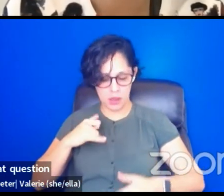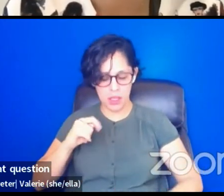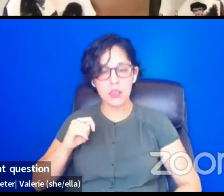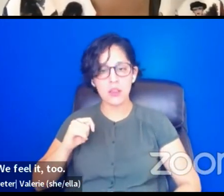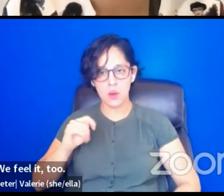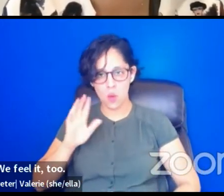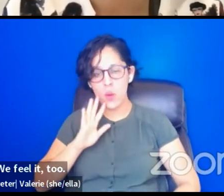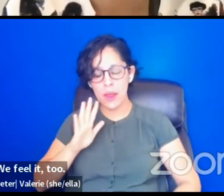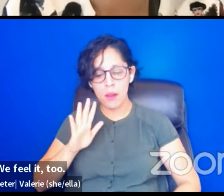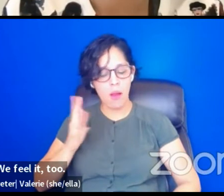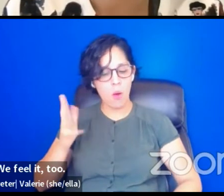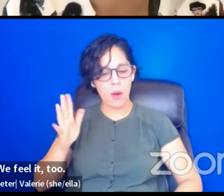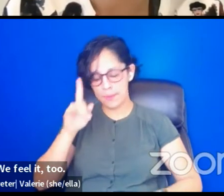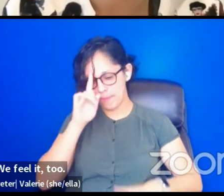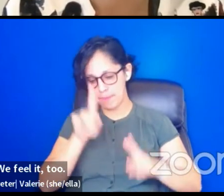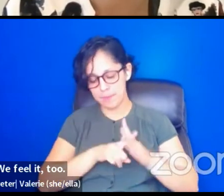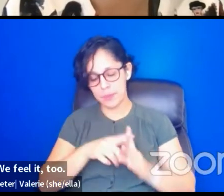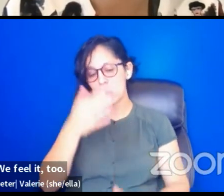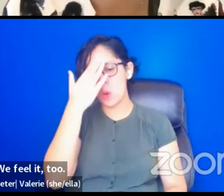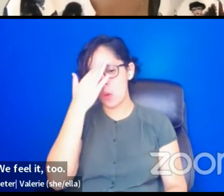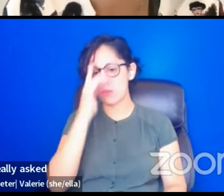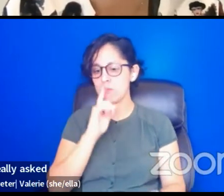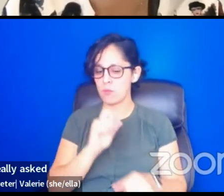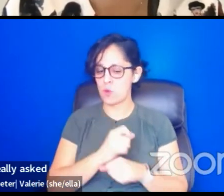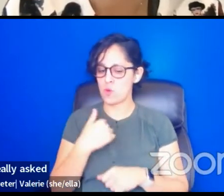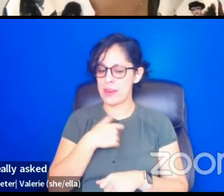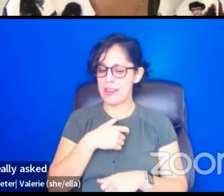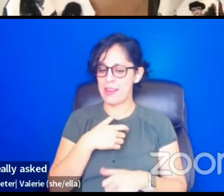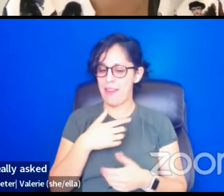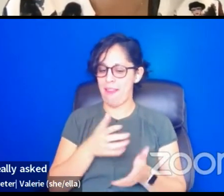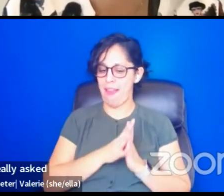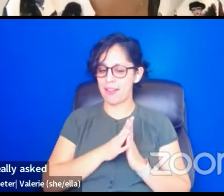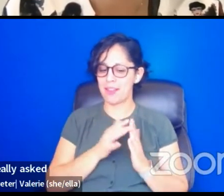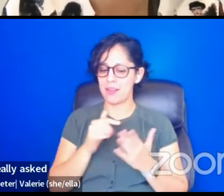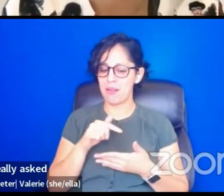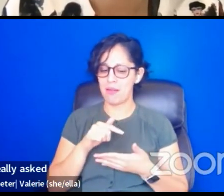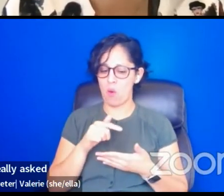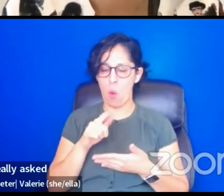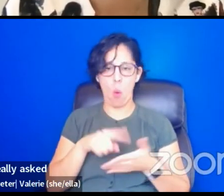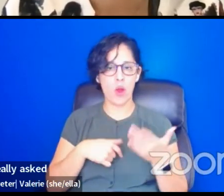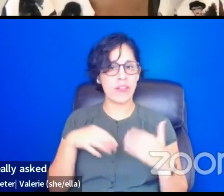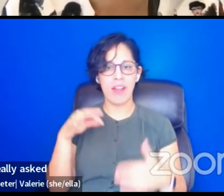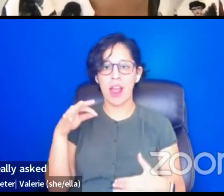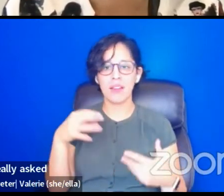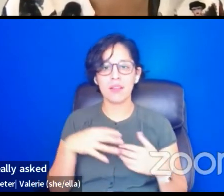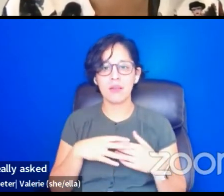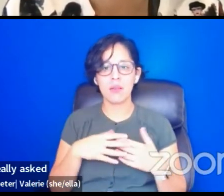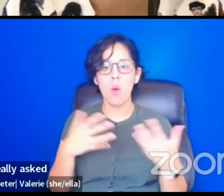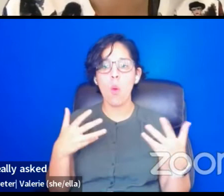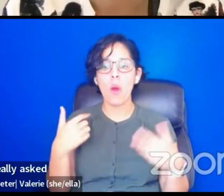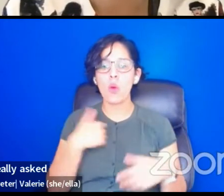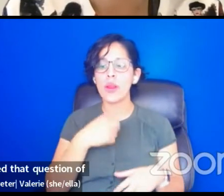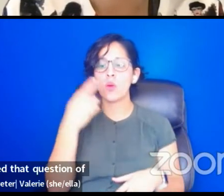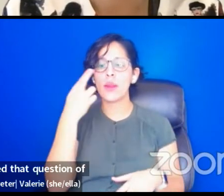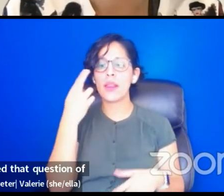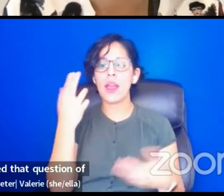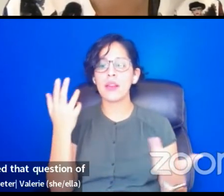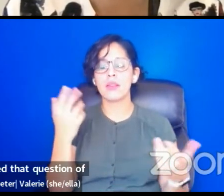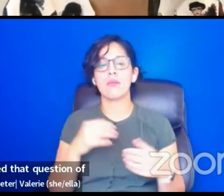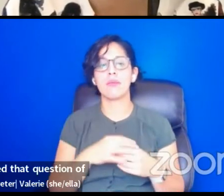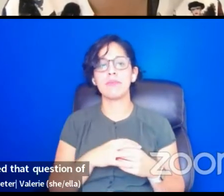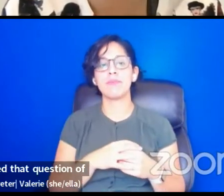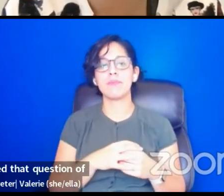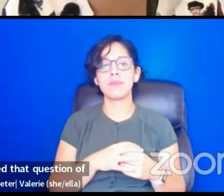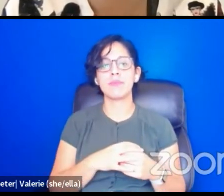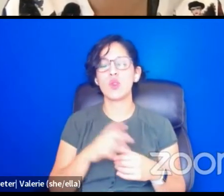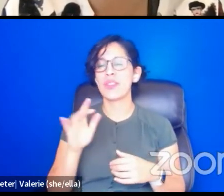And what happens when we really ask that question of ourselves? Um, huge yes, and, um,